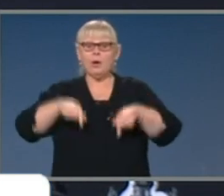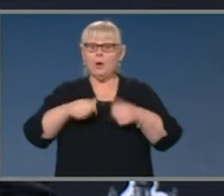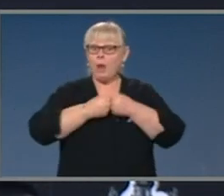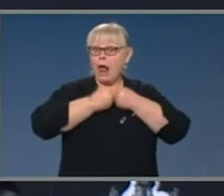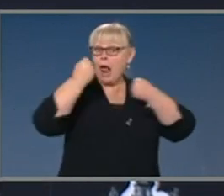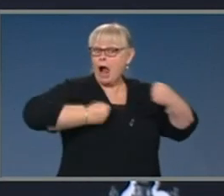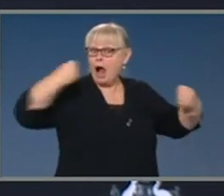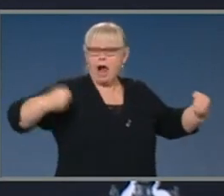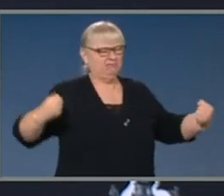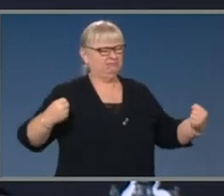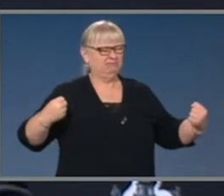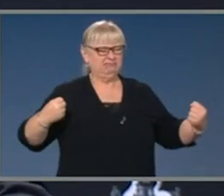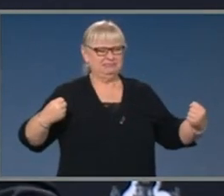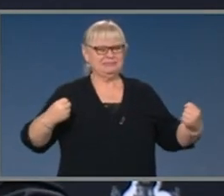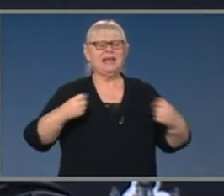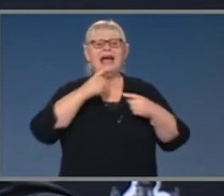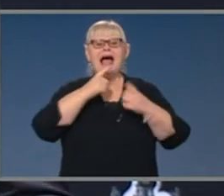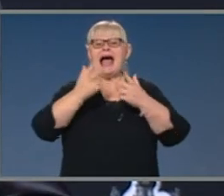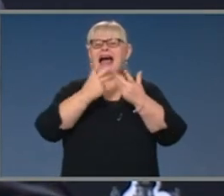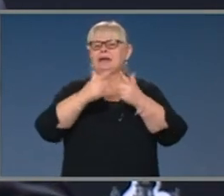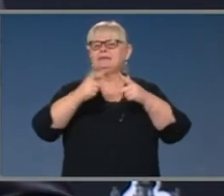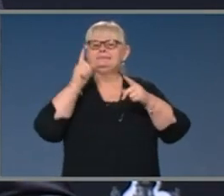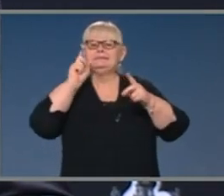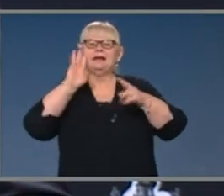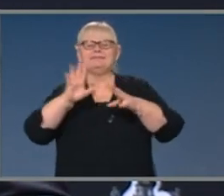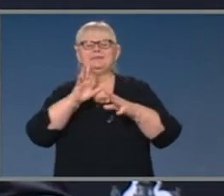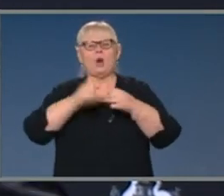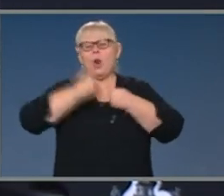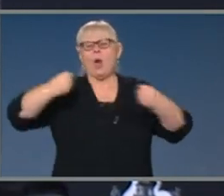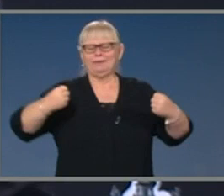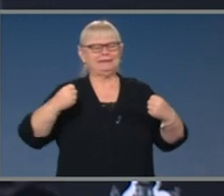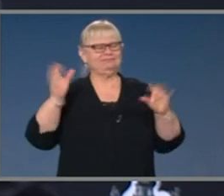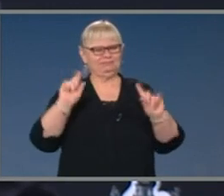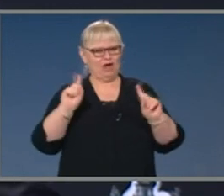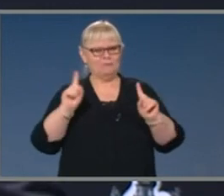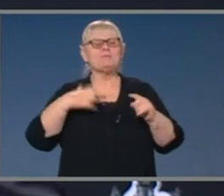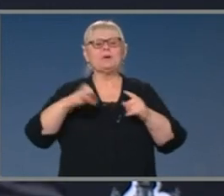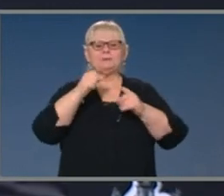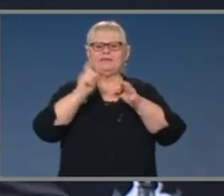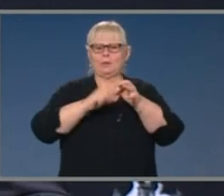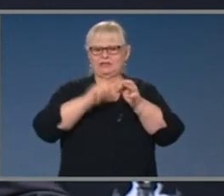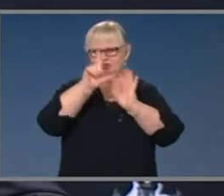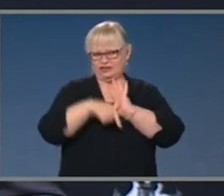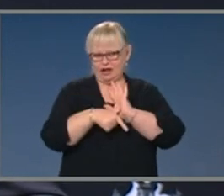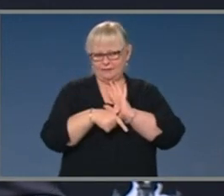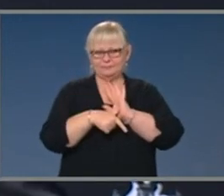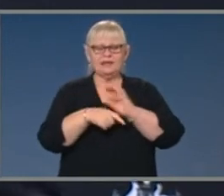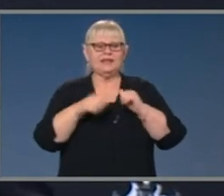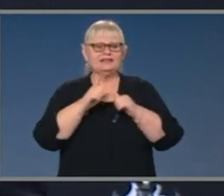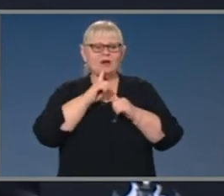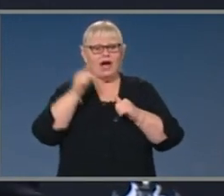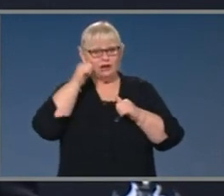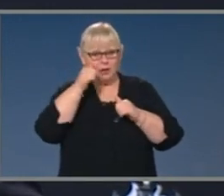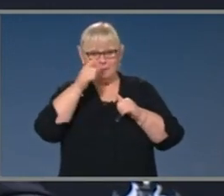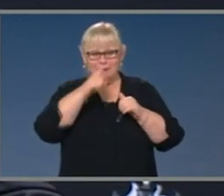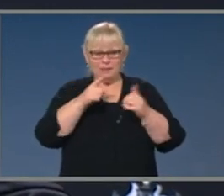long press conference compared to ones we've previously had, so just to flag that at the start, apologies to those who have broken into their midday